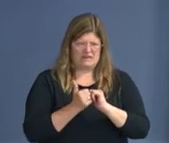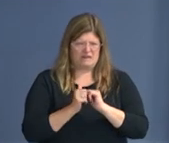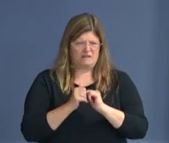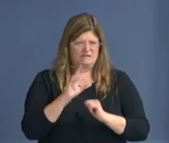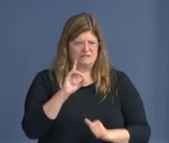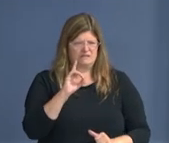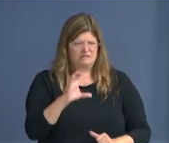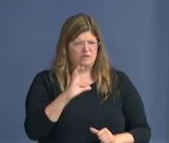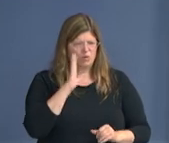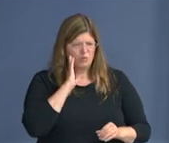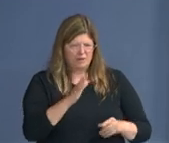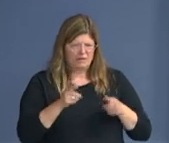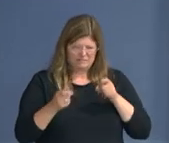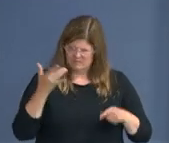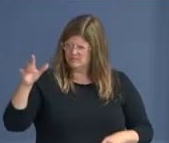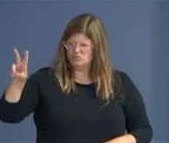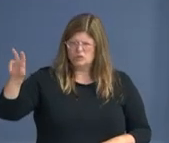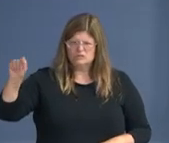be for a while.